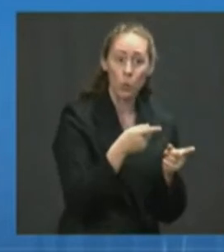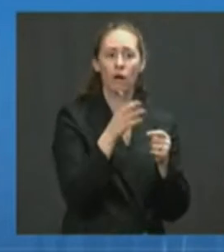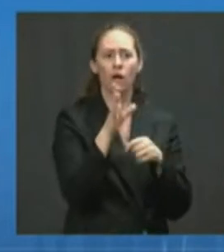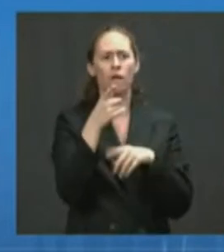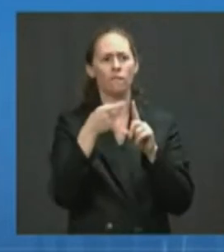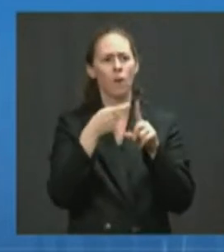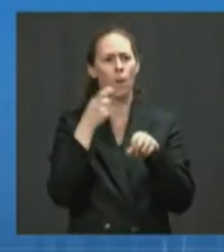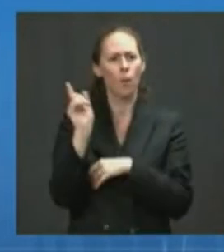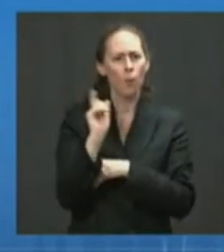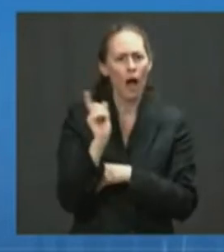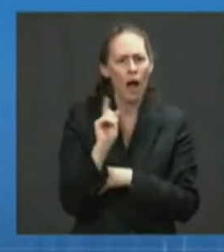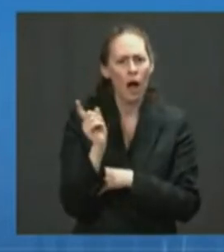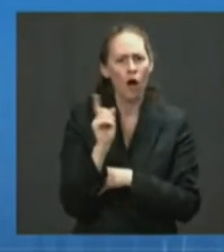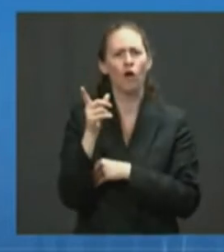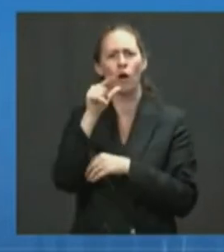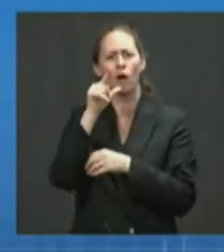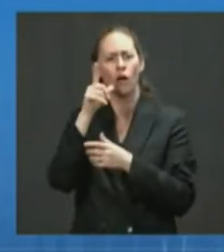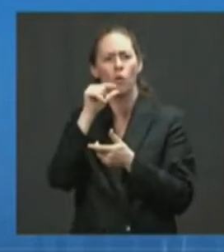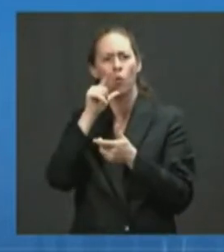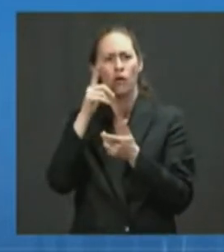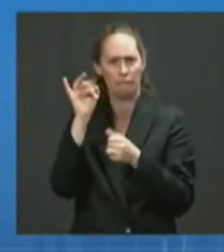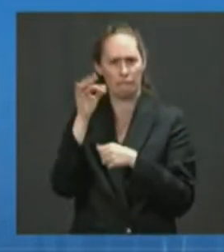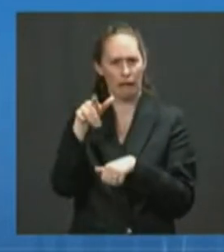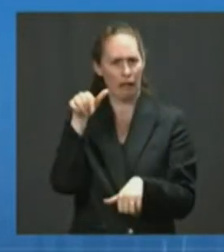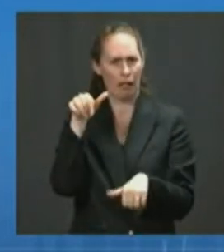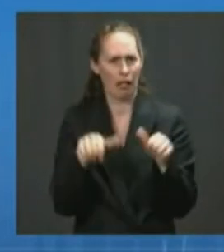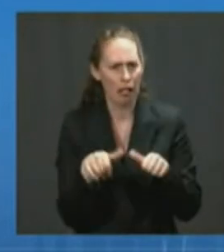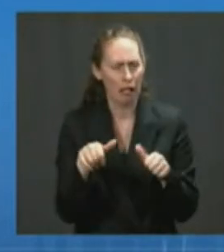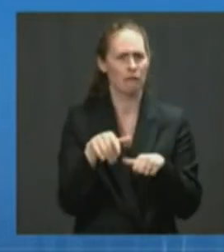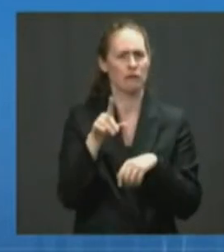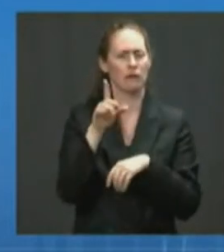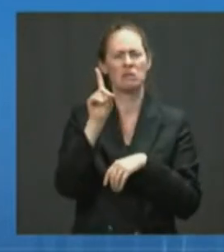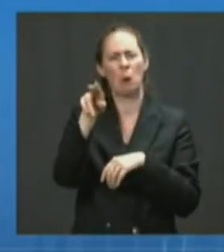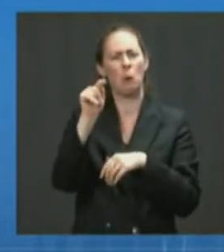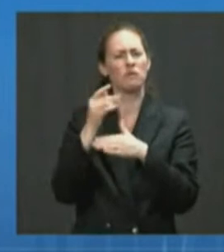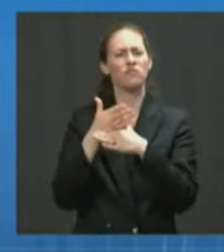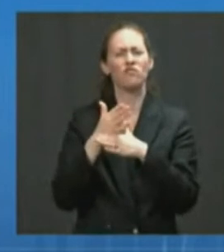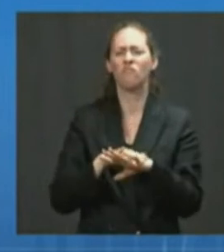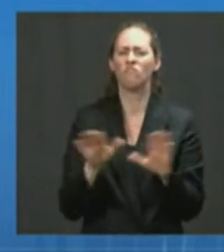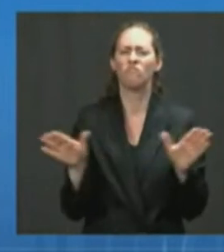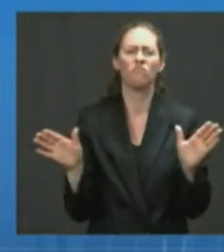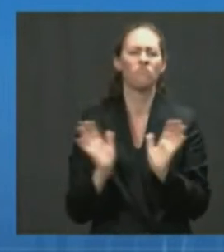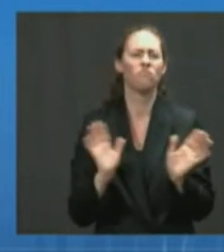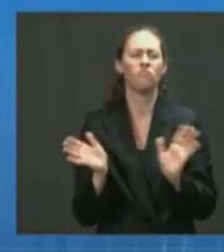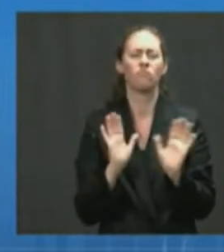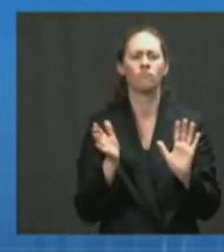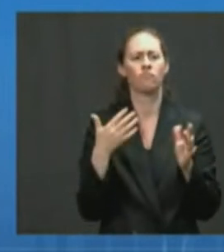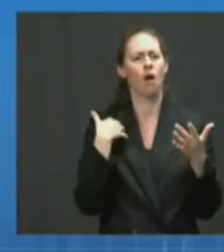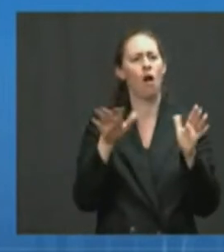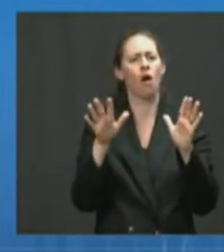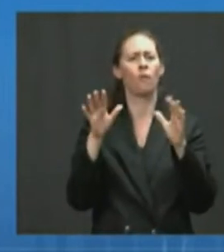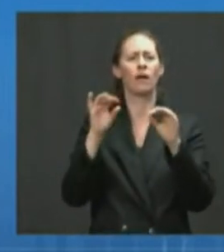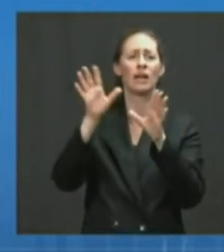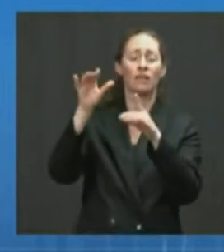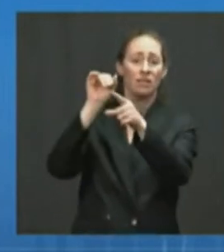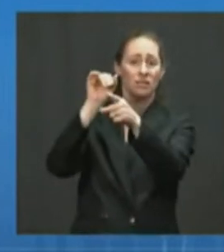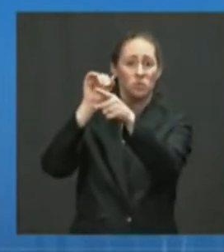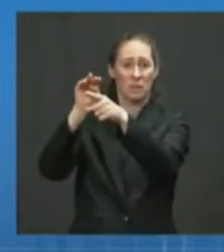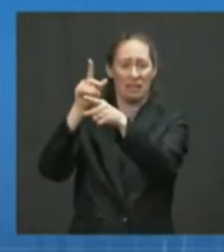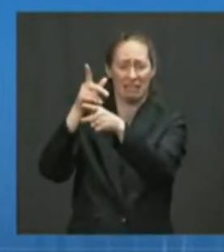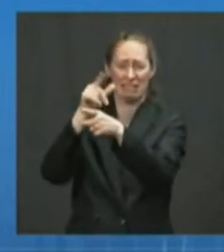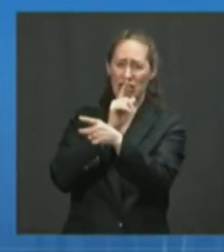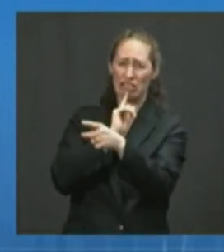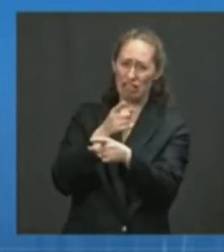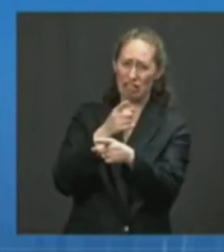advisory, if you are not sure, don't share. And we'll continue to say that on social media, in a video PSA that we've created and